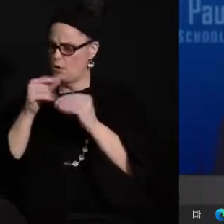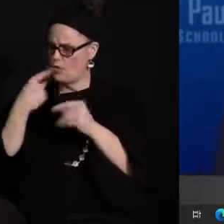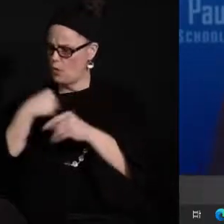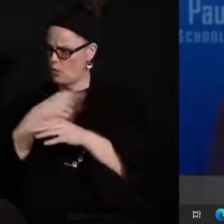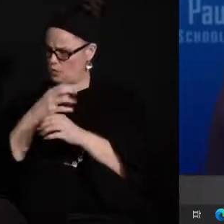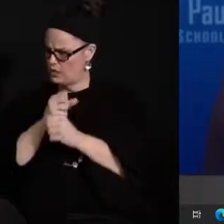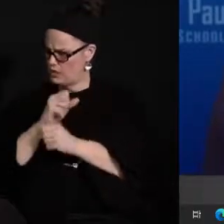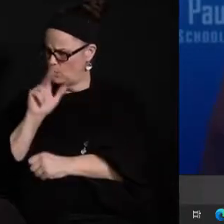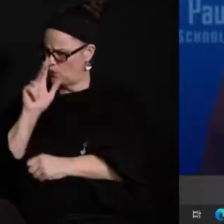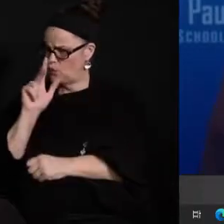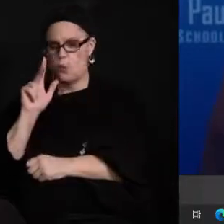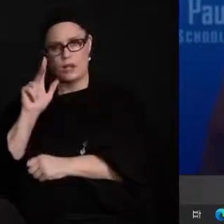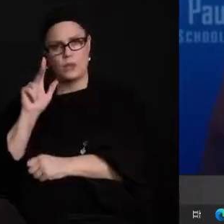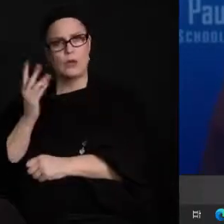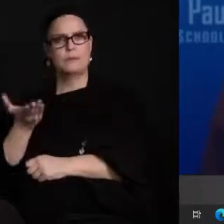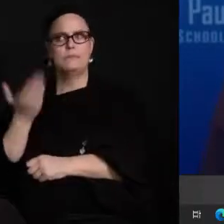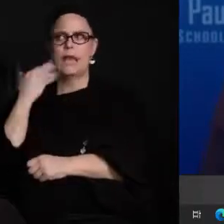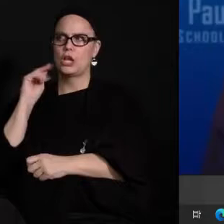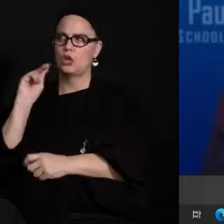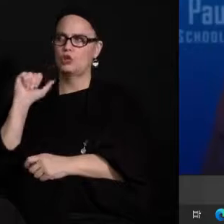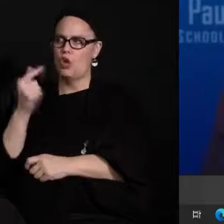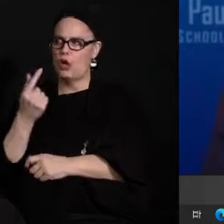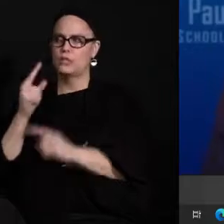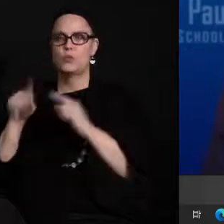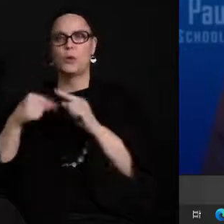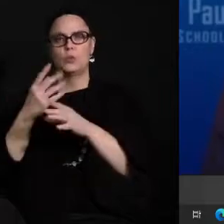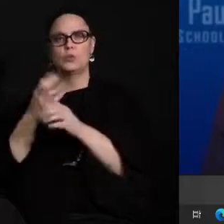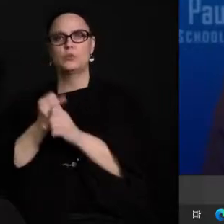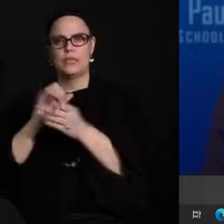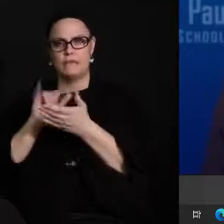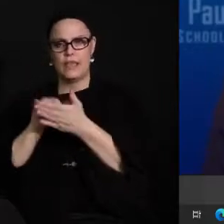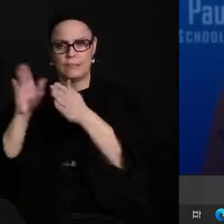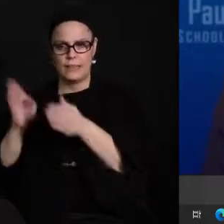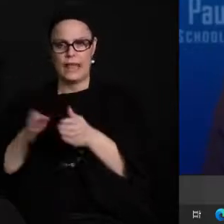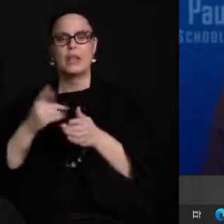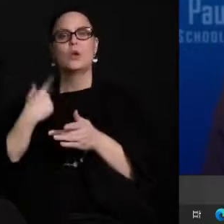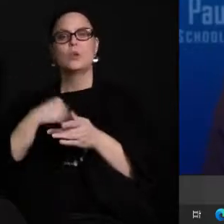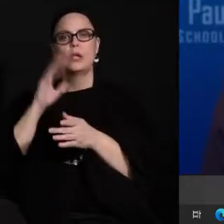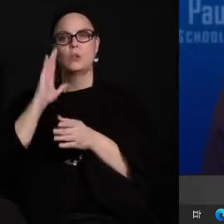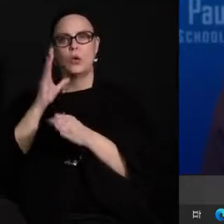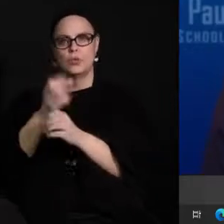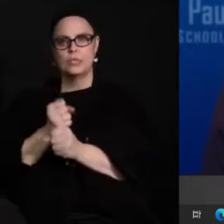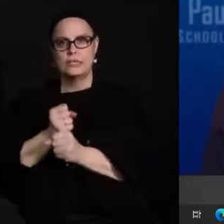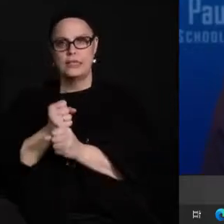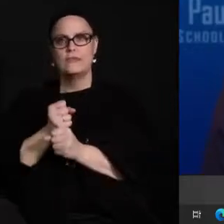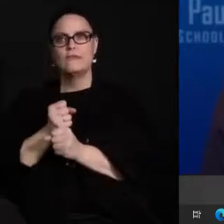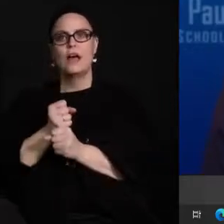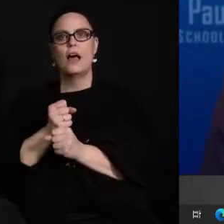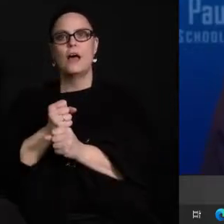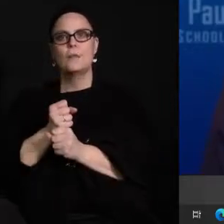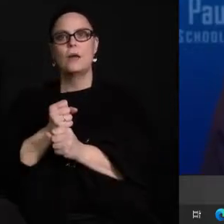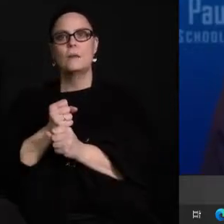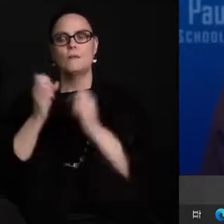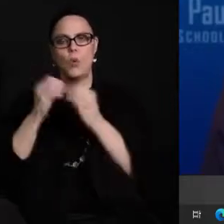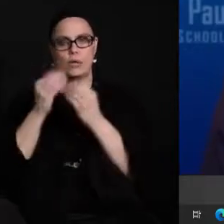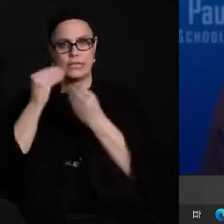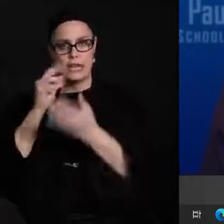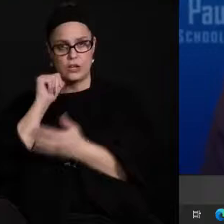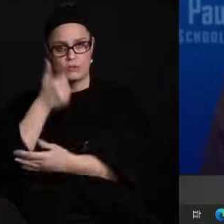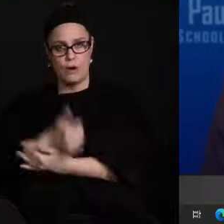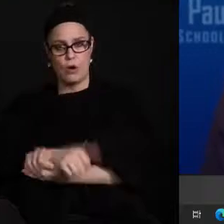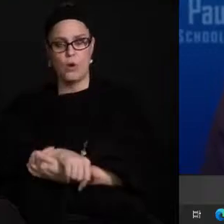early august when we first got the plan and again we'll get another data uh drop tomorrow for the